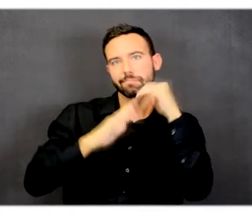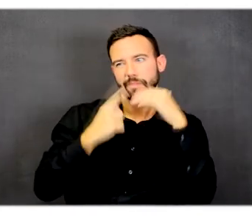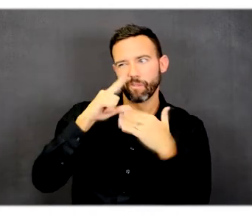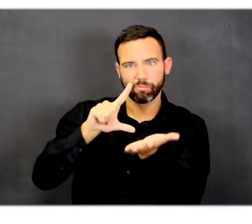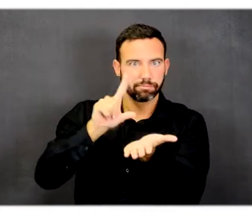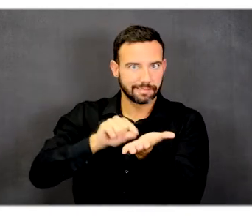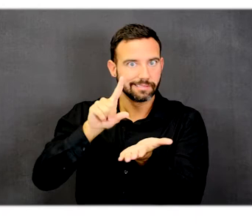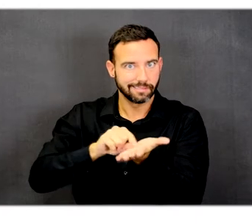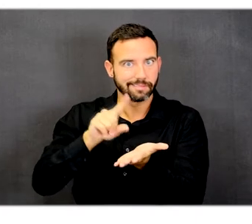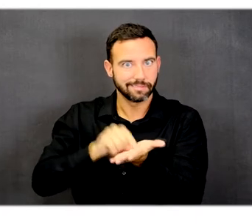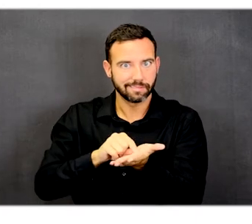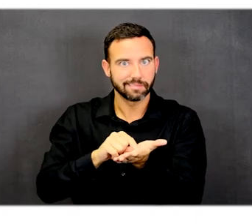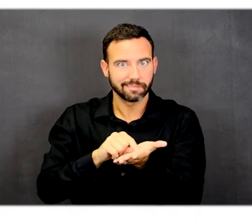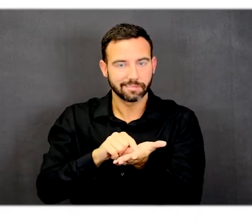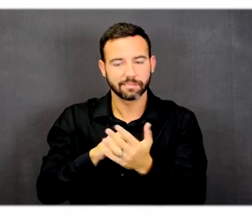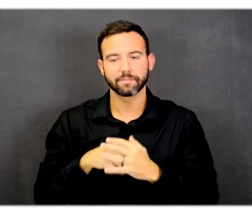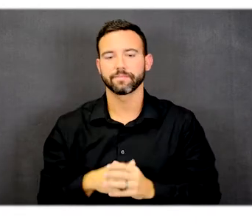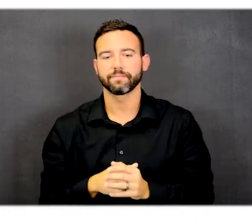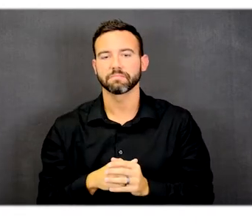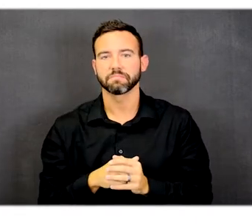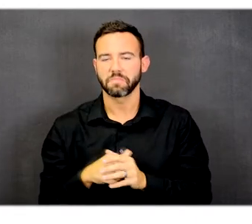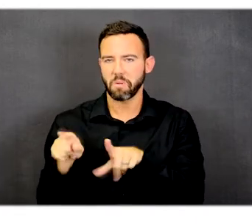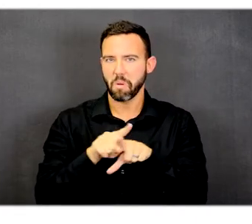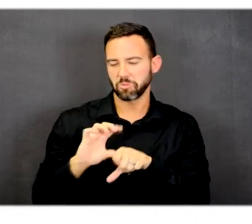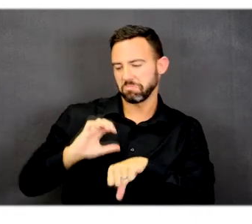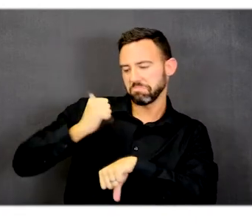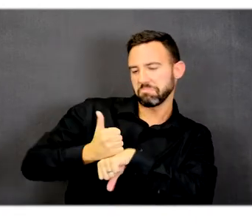There is also a single shop laboratory.